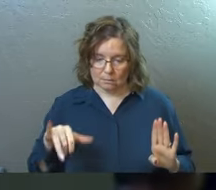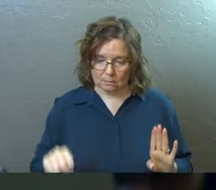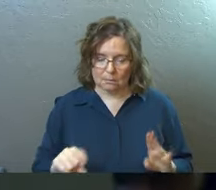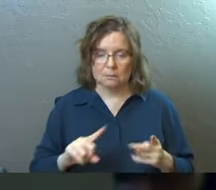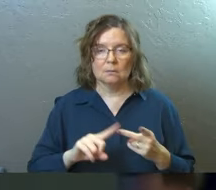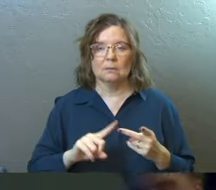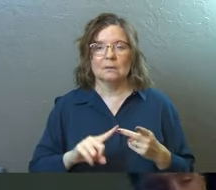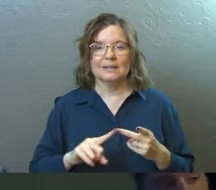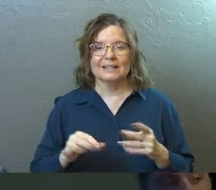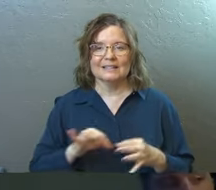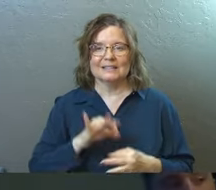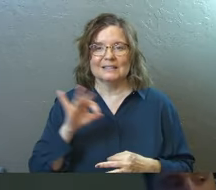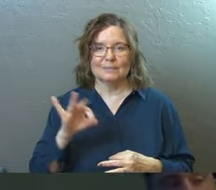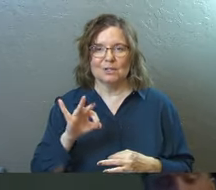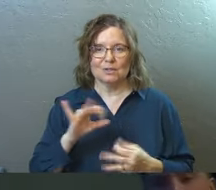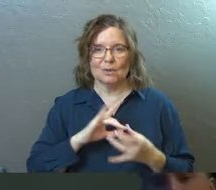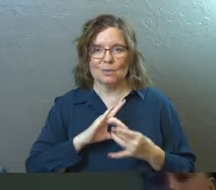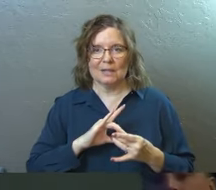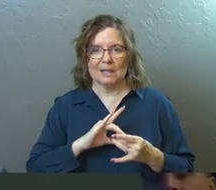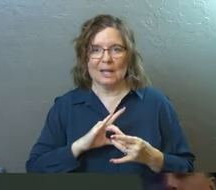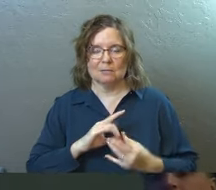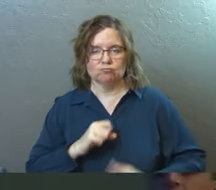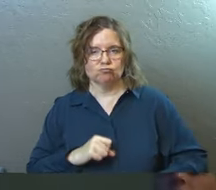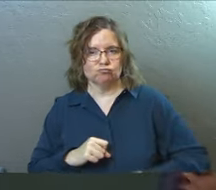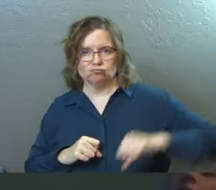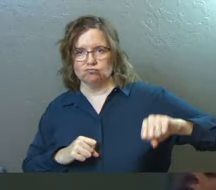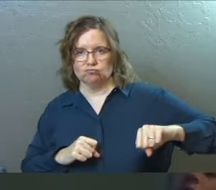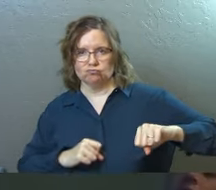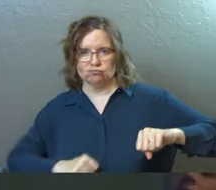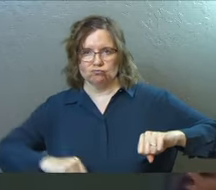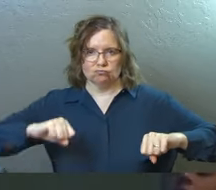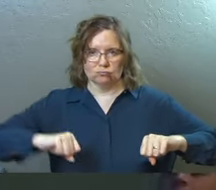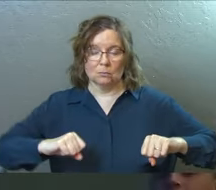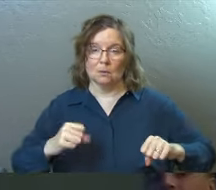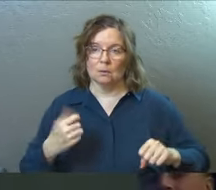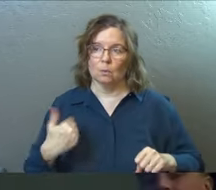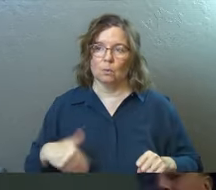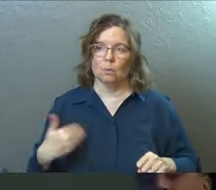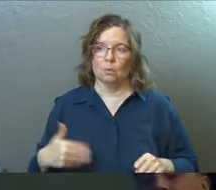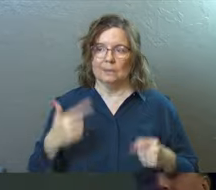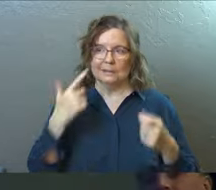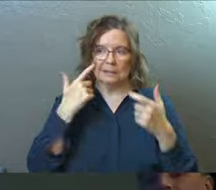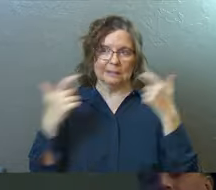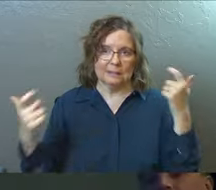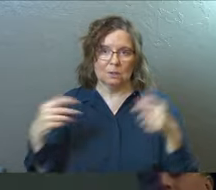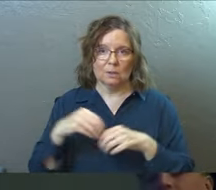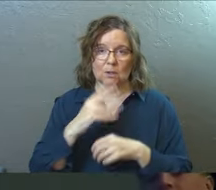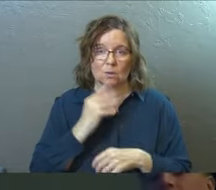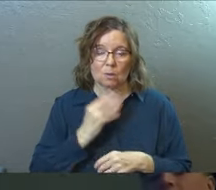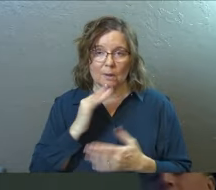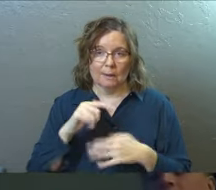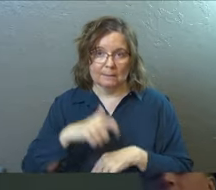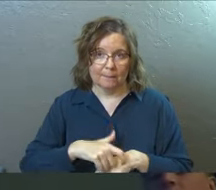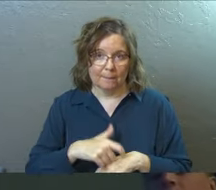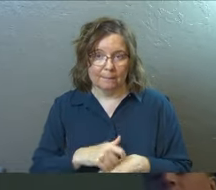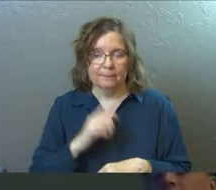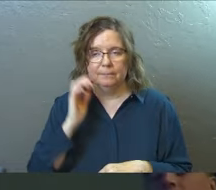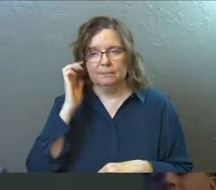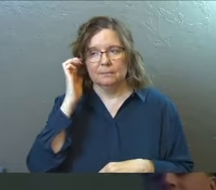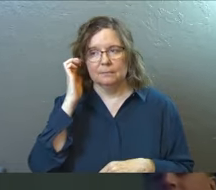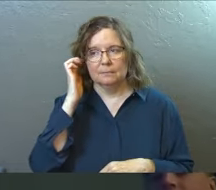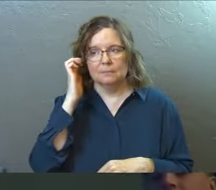but the spiritual and the relational wall was there as well. There was such an ego within the Jews at that time.